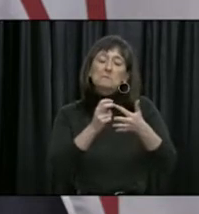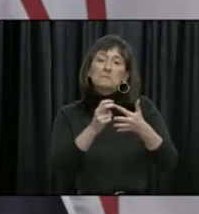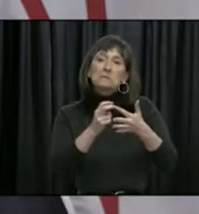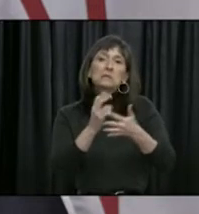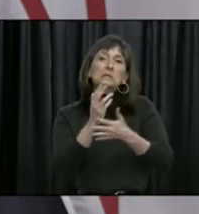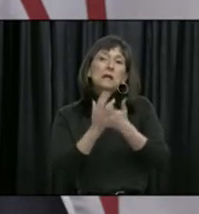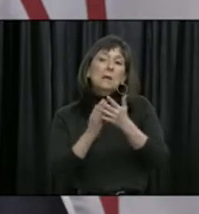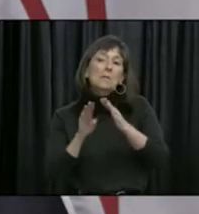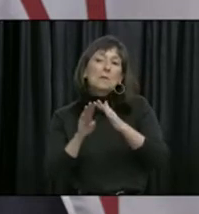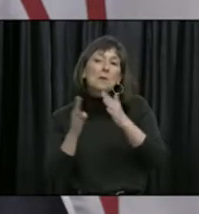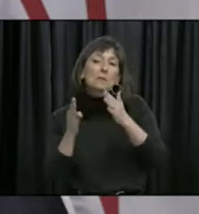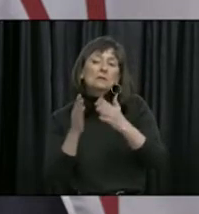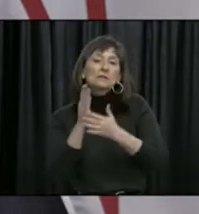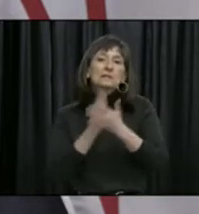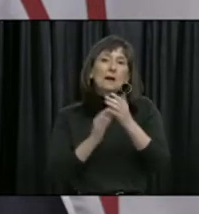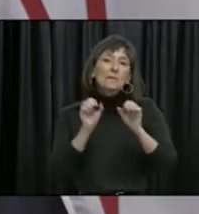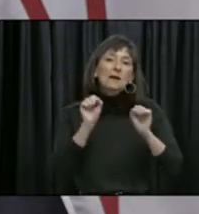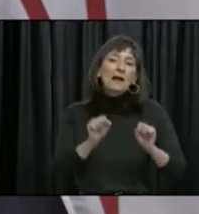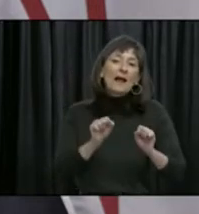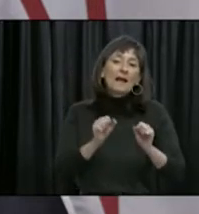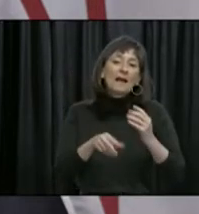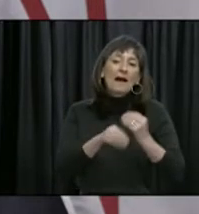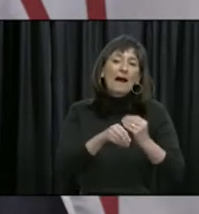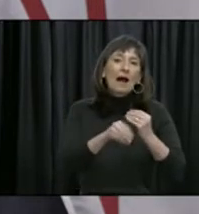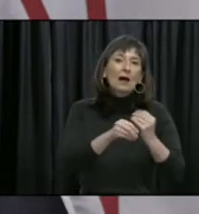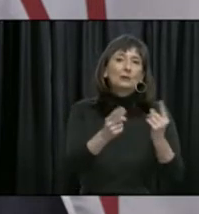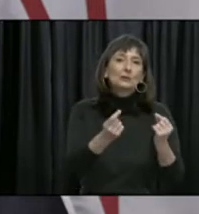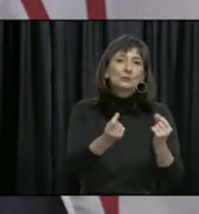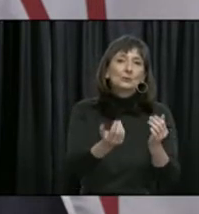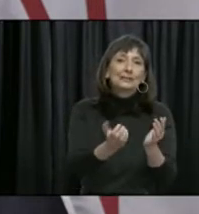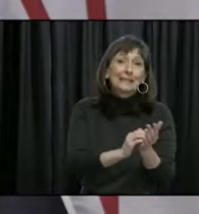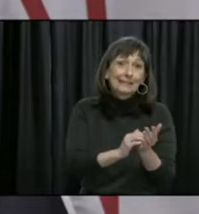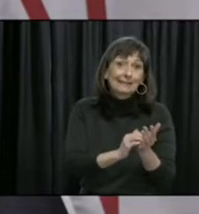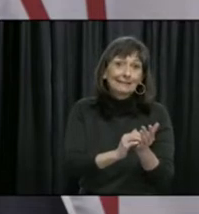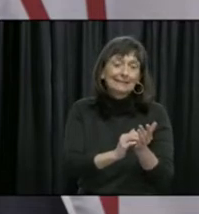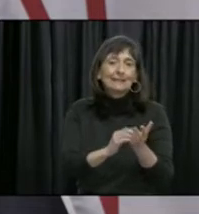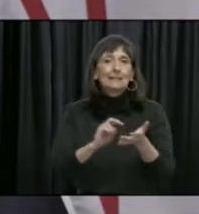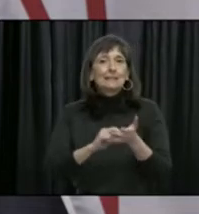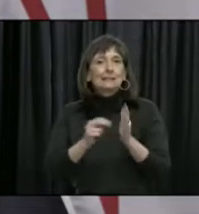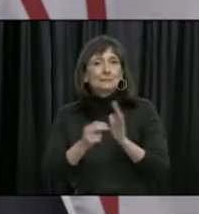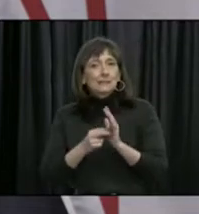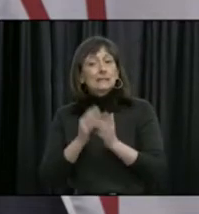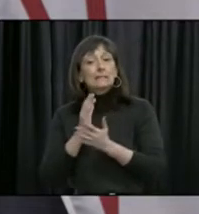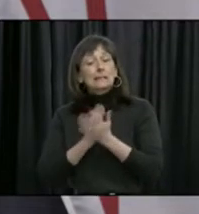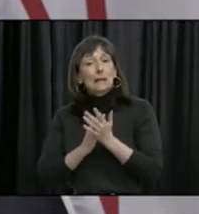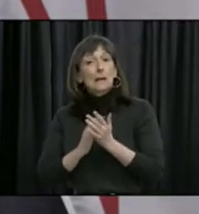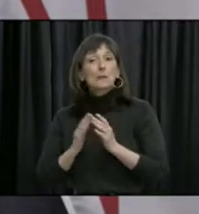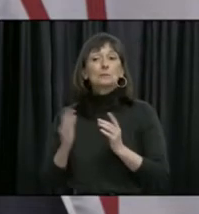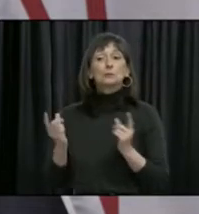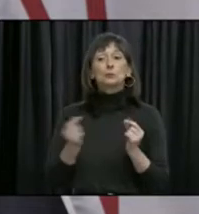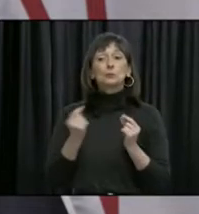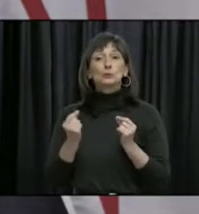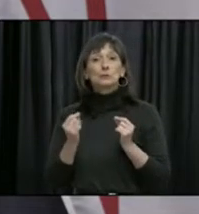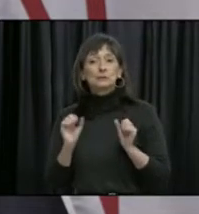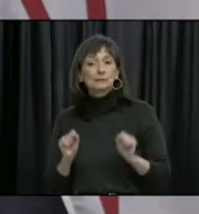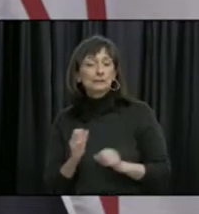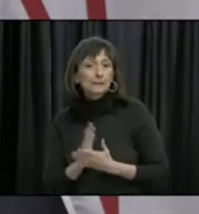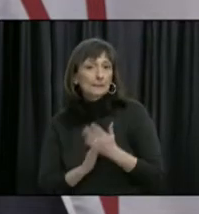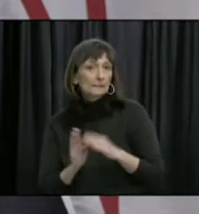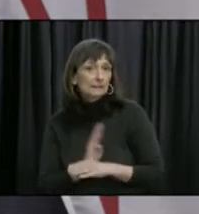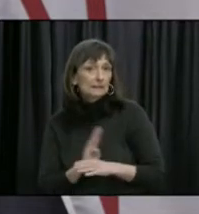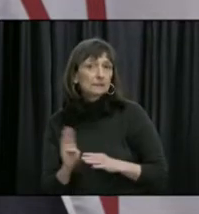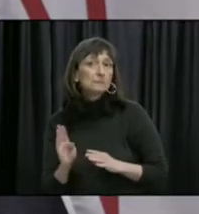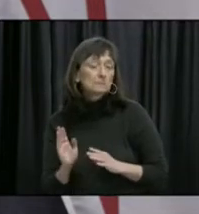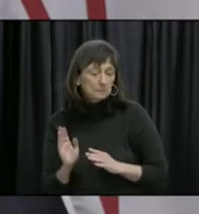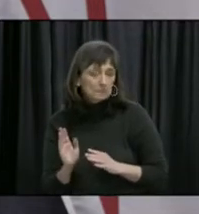COVID-19. Specifically, Alert Level 4 permits the gradual resumption of some activities and business operations while